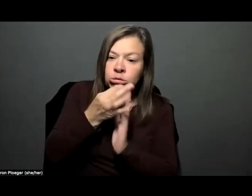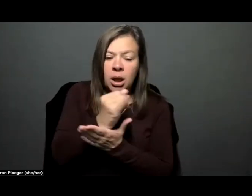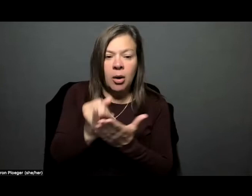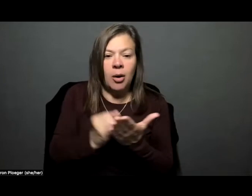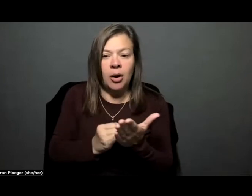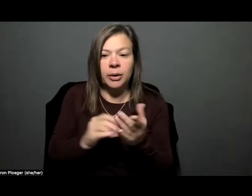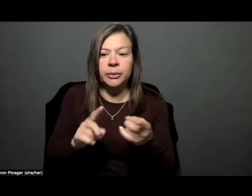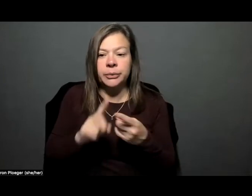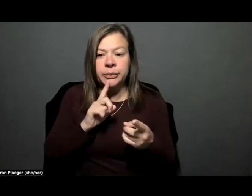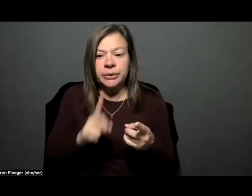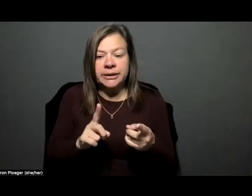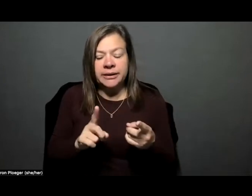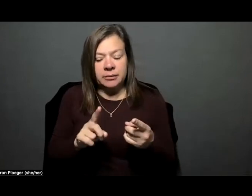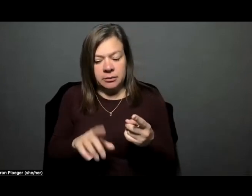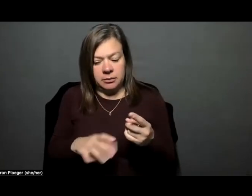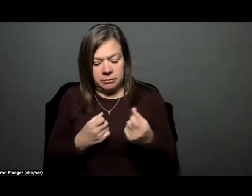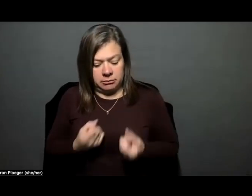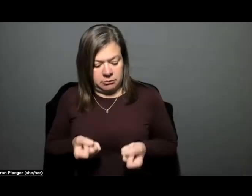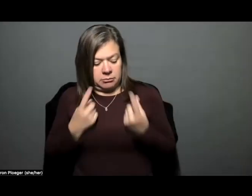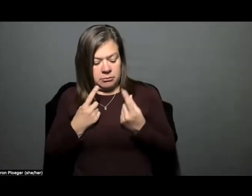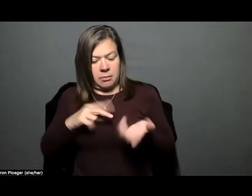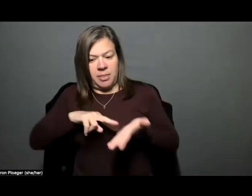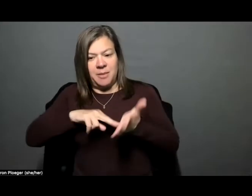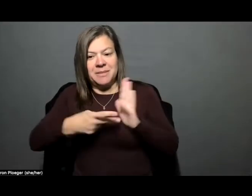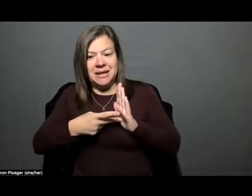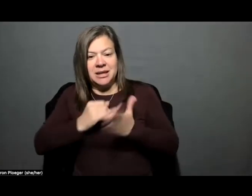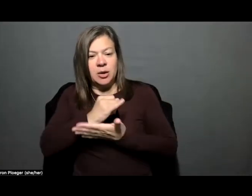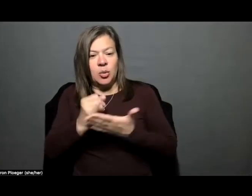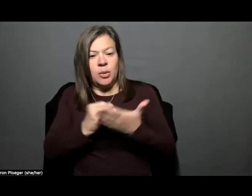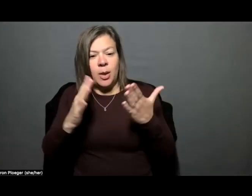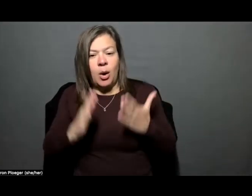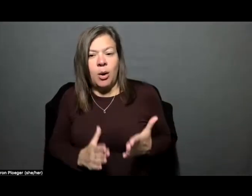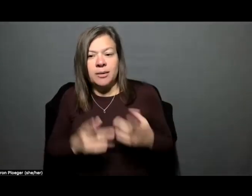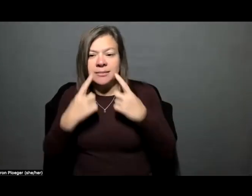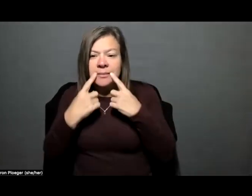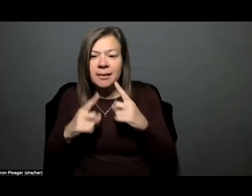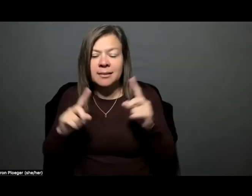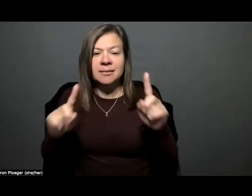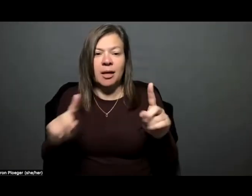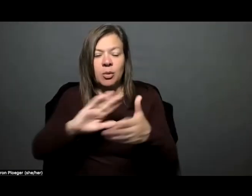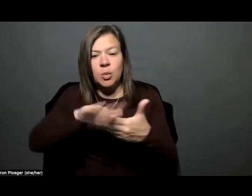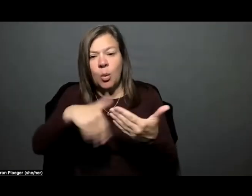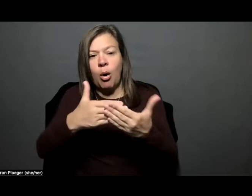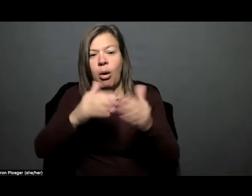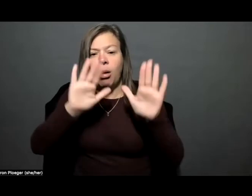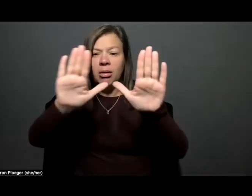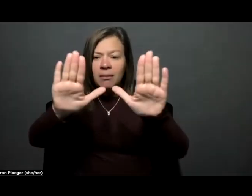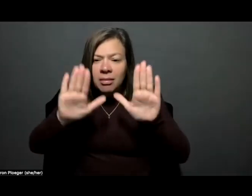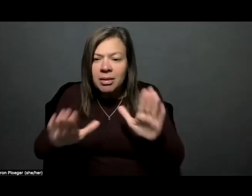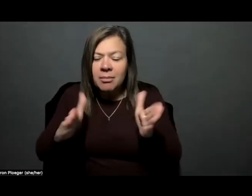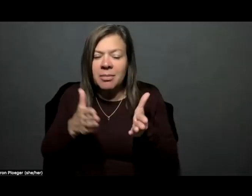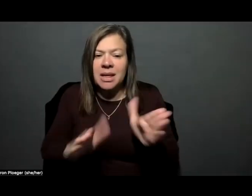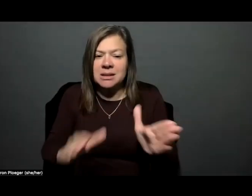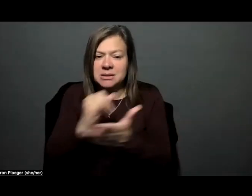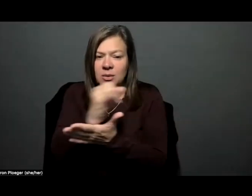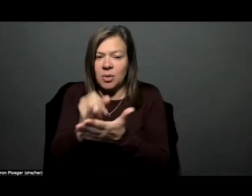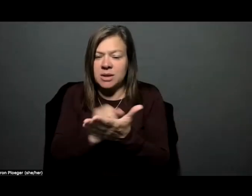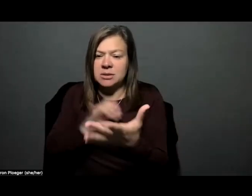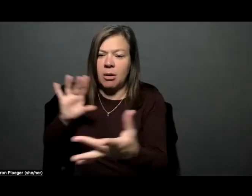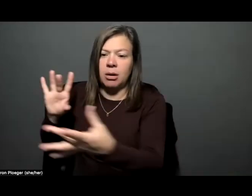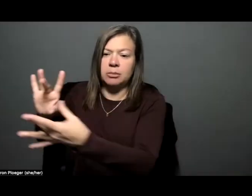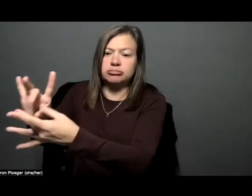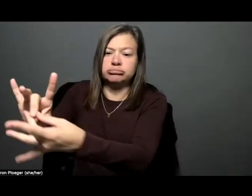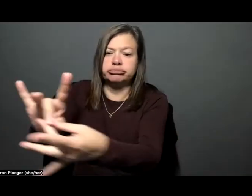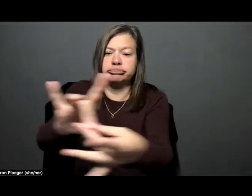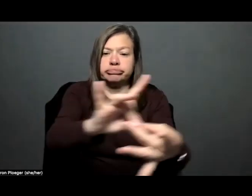find meaning when the artist is able to tell you all the ways that that art can connect with your